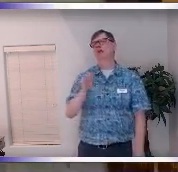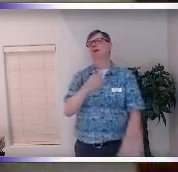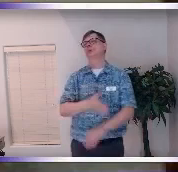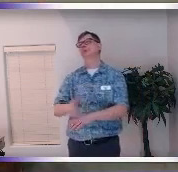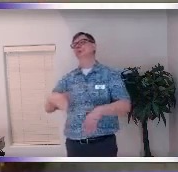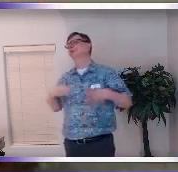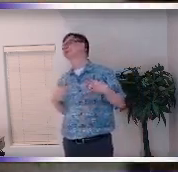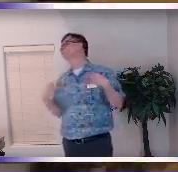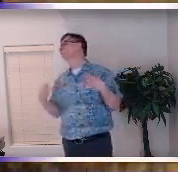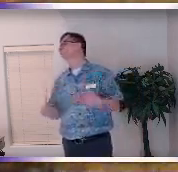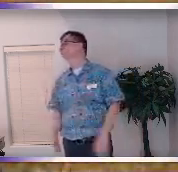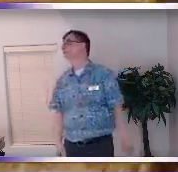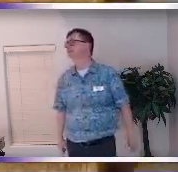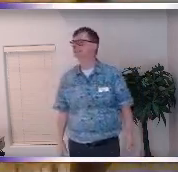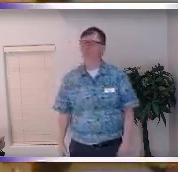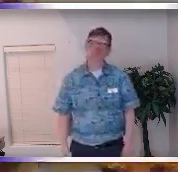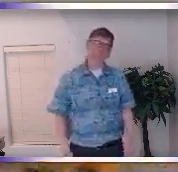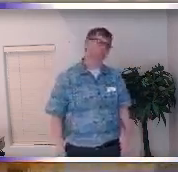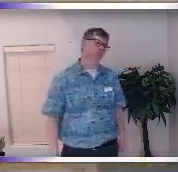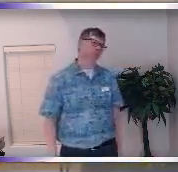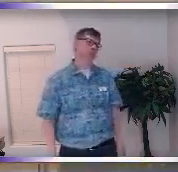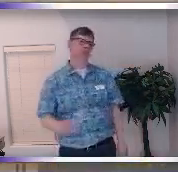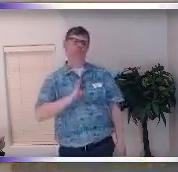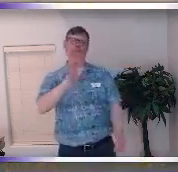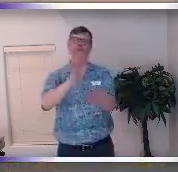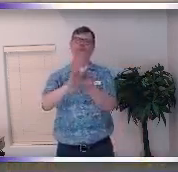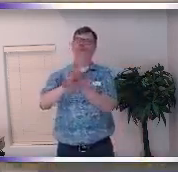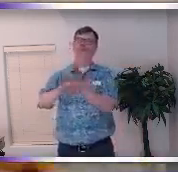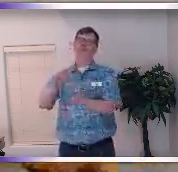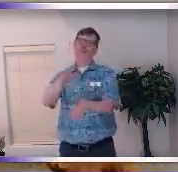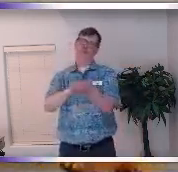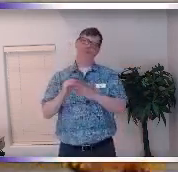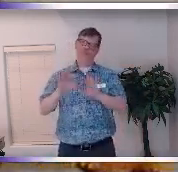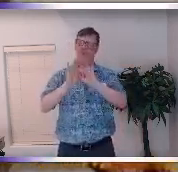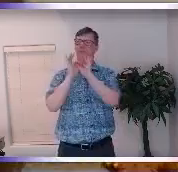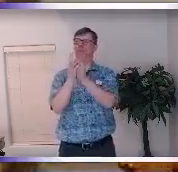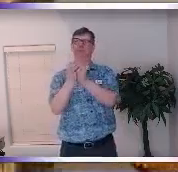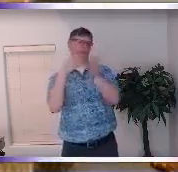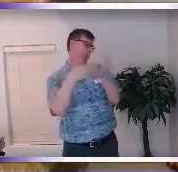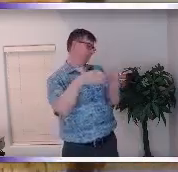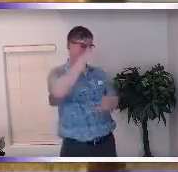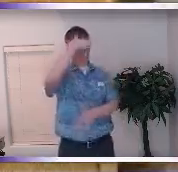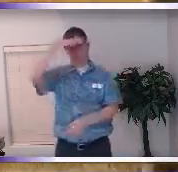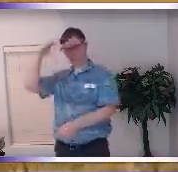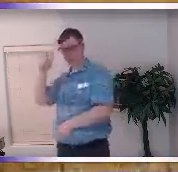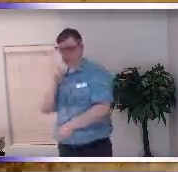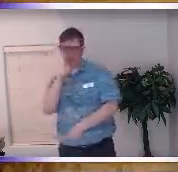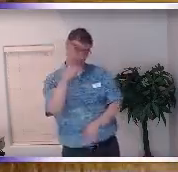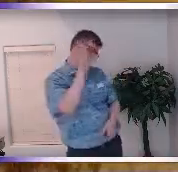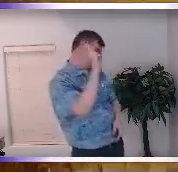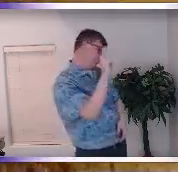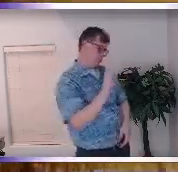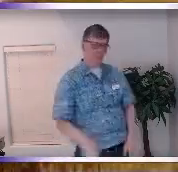life right a lot of stuff happens we have trick-or-treat we have Christmas we spend time with family you start to see who you are so you see where I'm going with this when